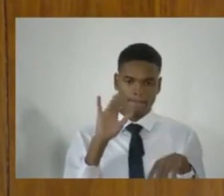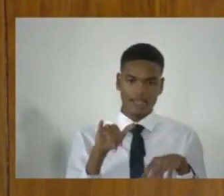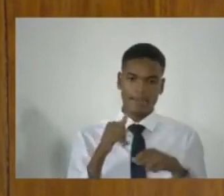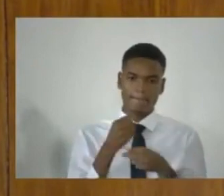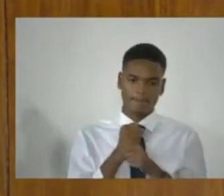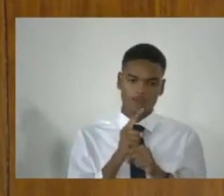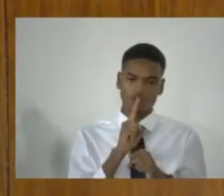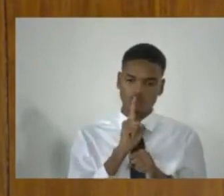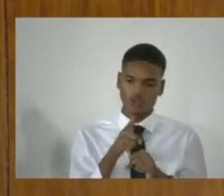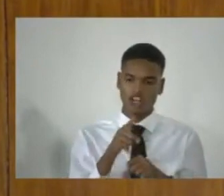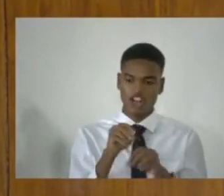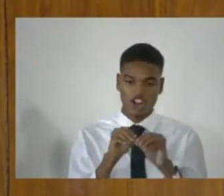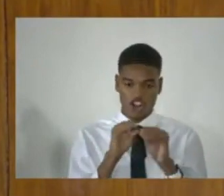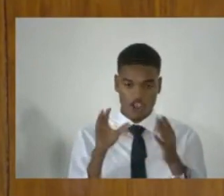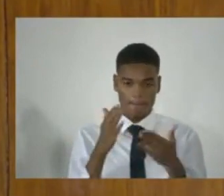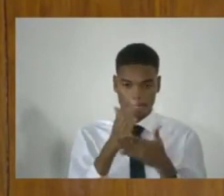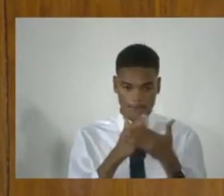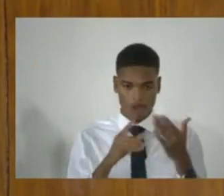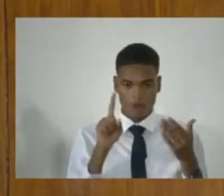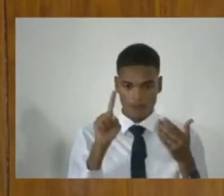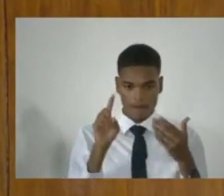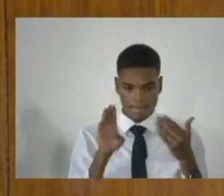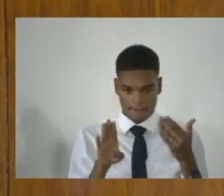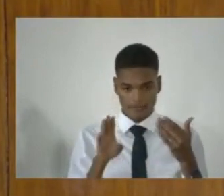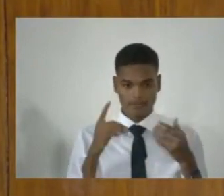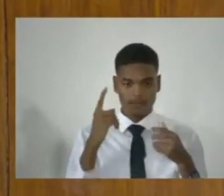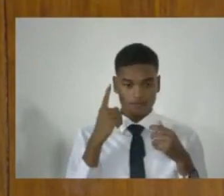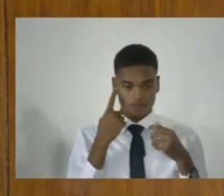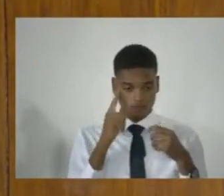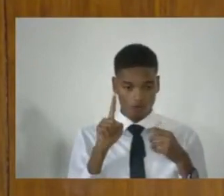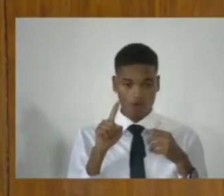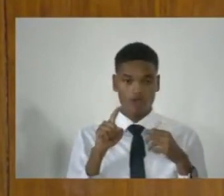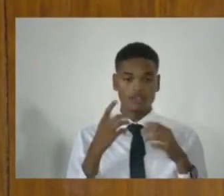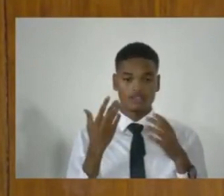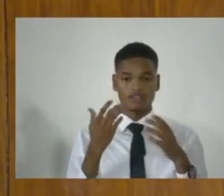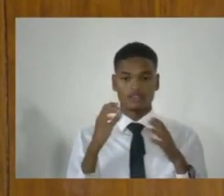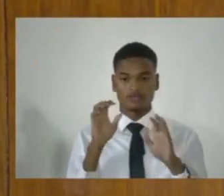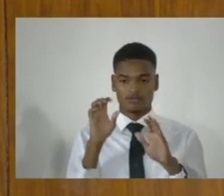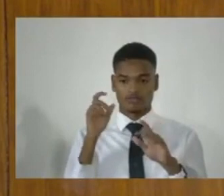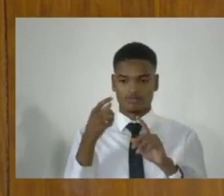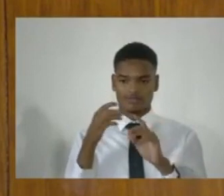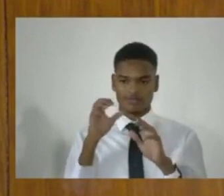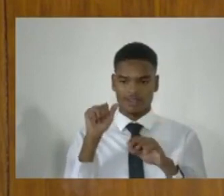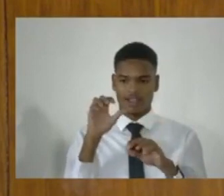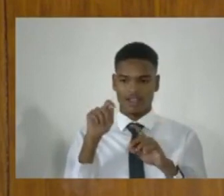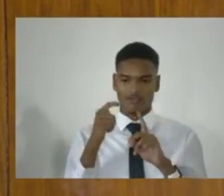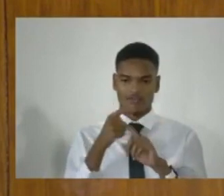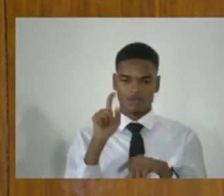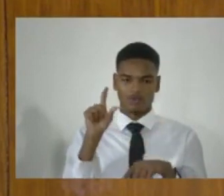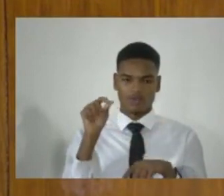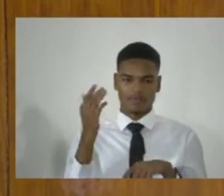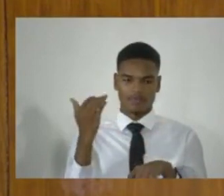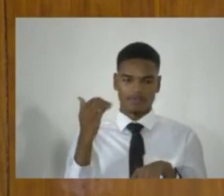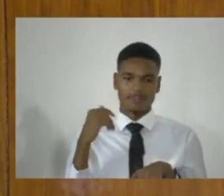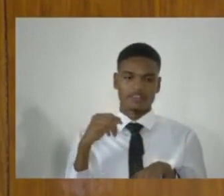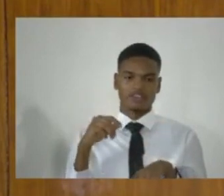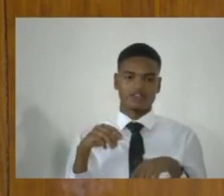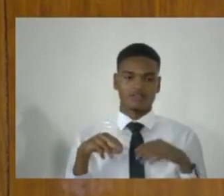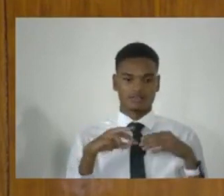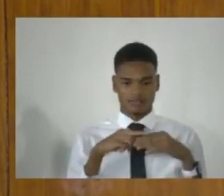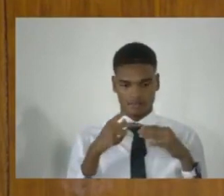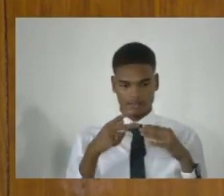that it is made clear in Part 1B of the Criminal Justice Act as amended in 2015 that prescribed minimum penalty